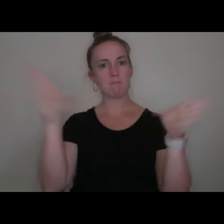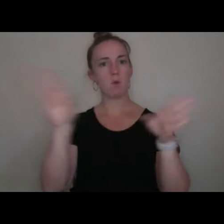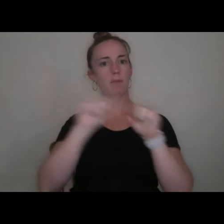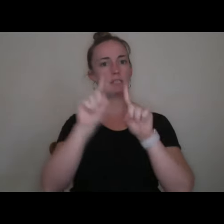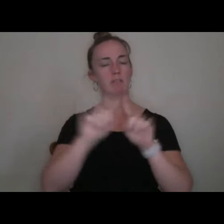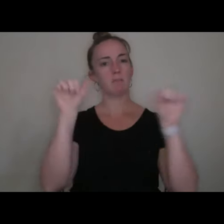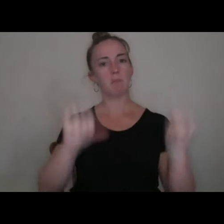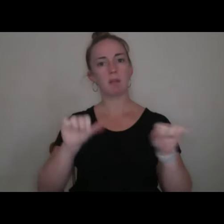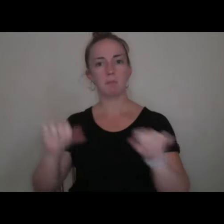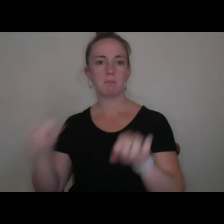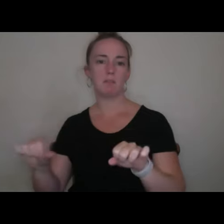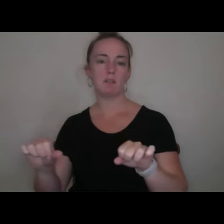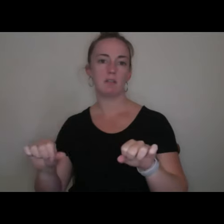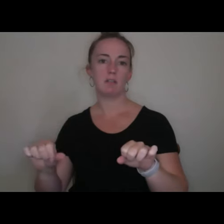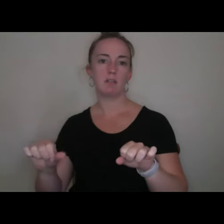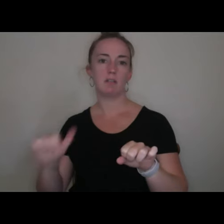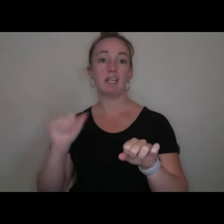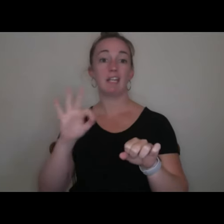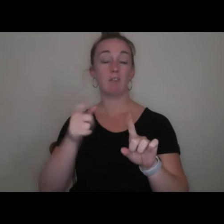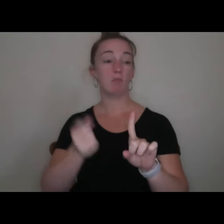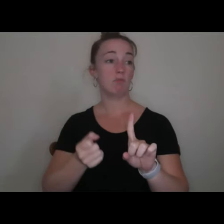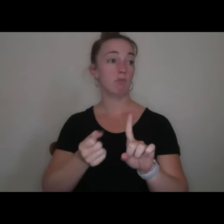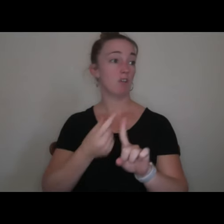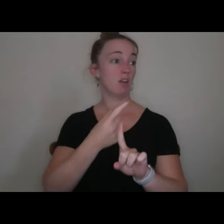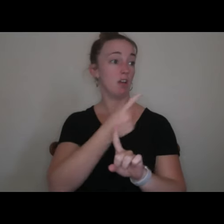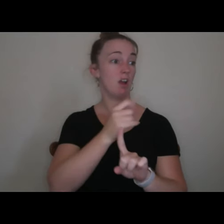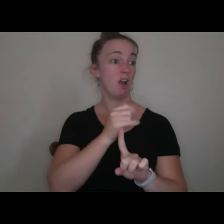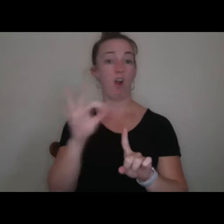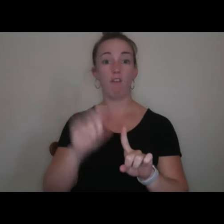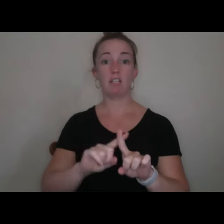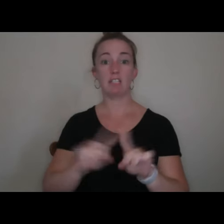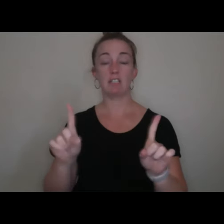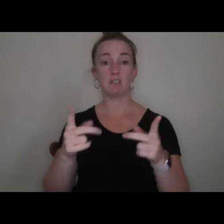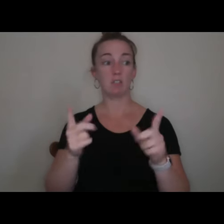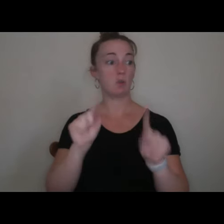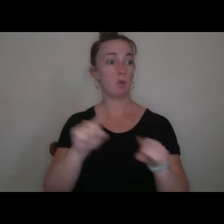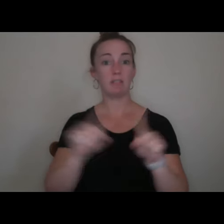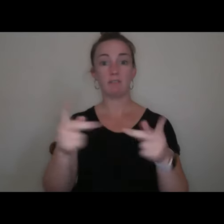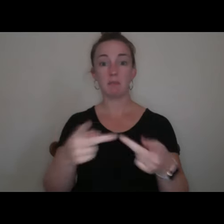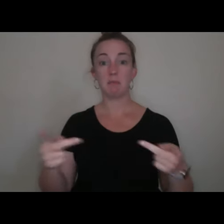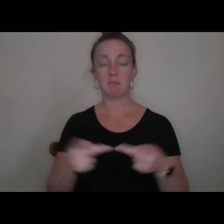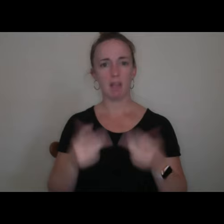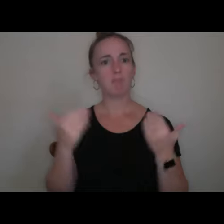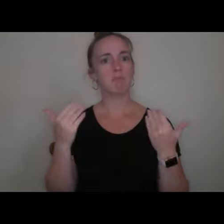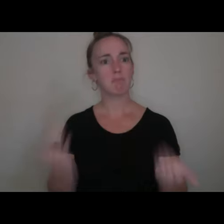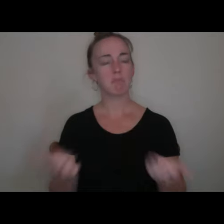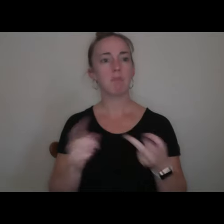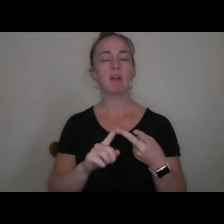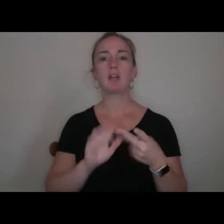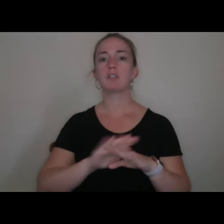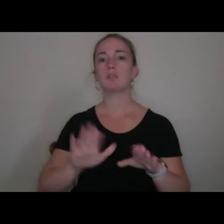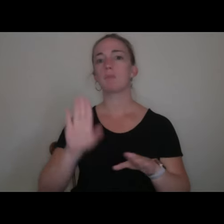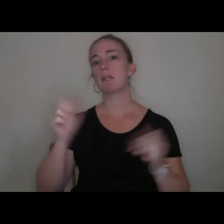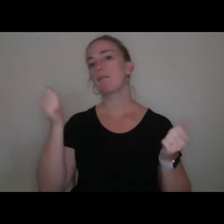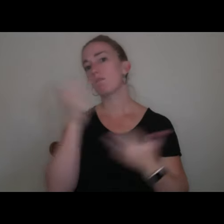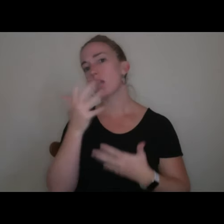Don't be afraid to get off the beaten path in your college search. Don't be afraid to look at interesting